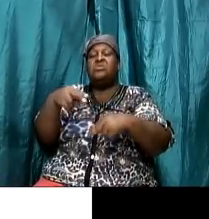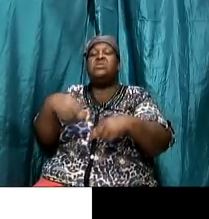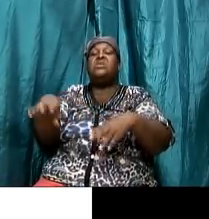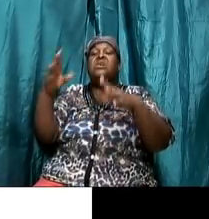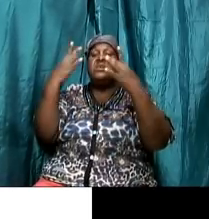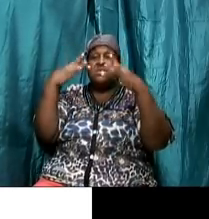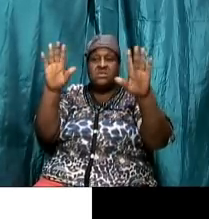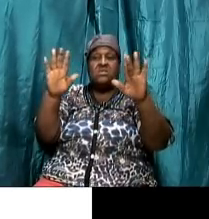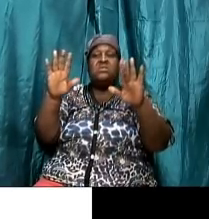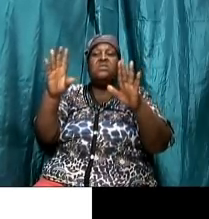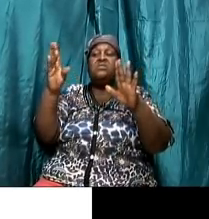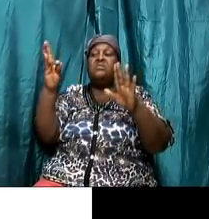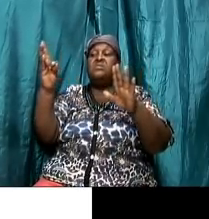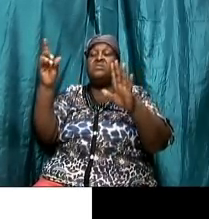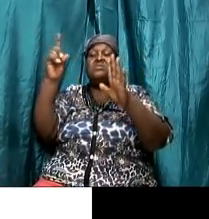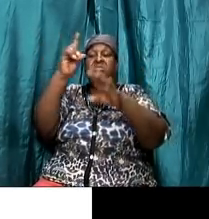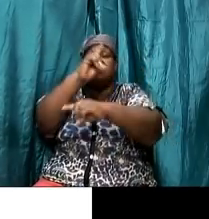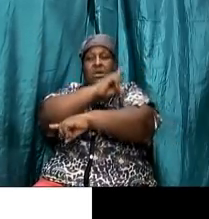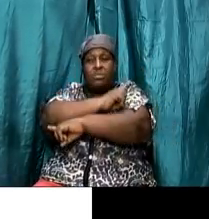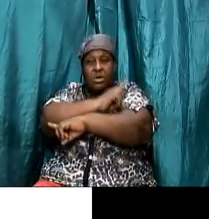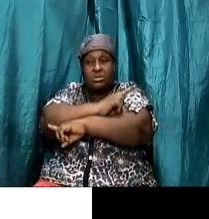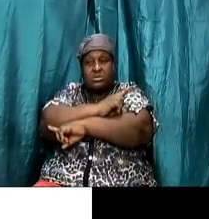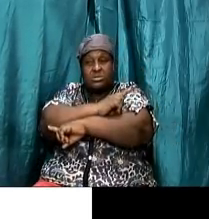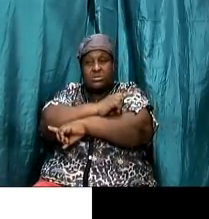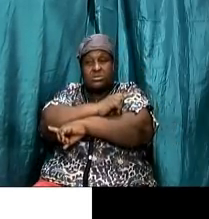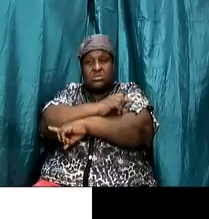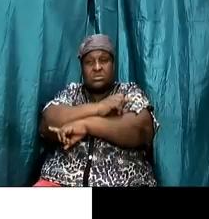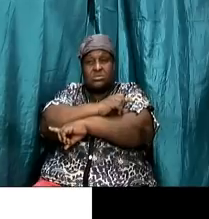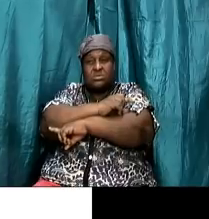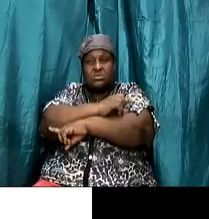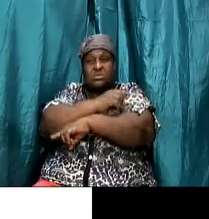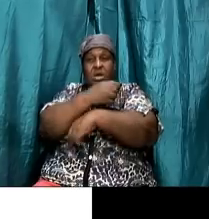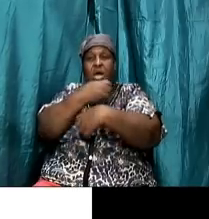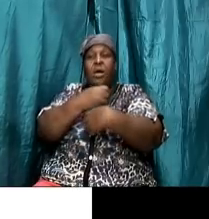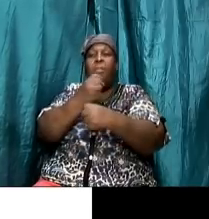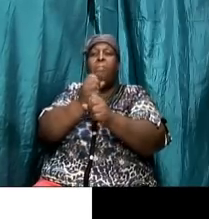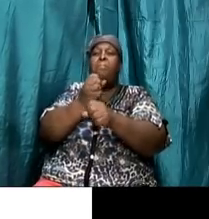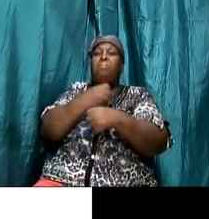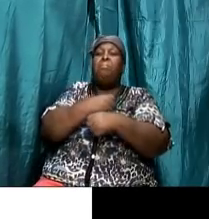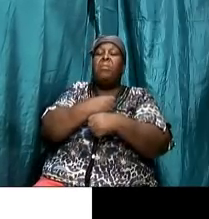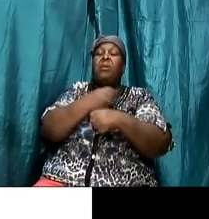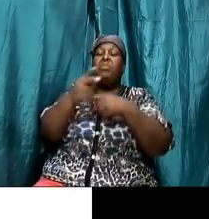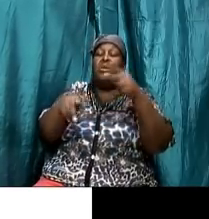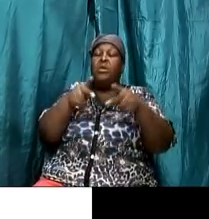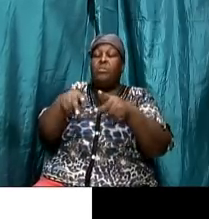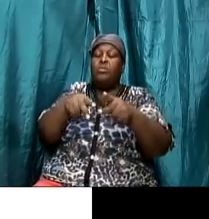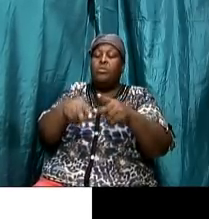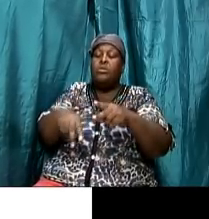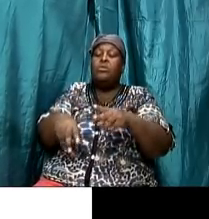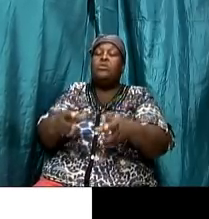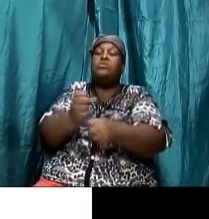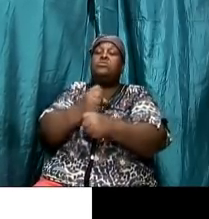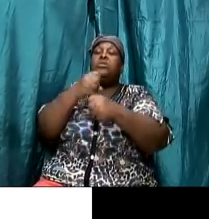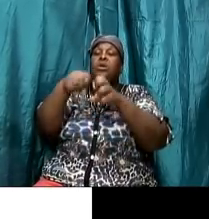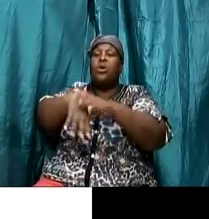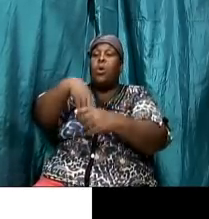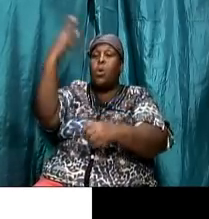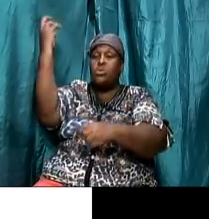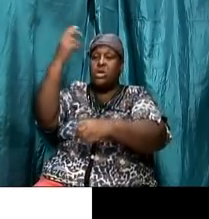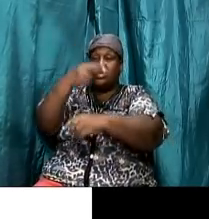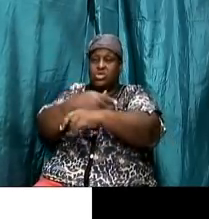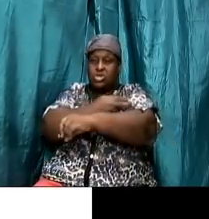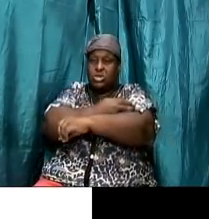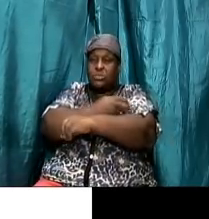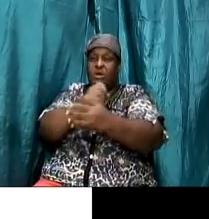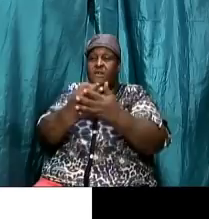which is a breaking of the sabbath or allowed people to pull out a sheep if he fell into a hole hmm jesus would never